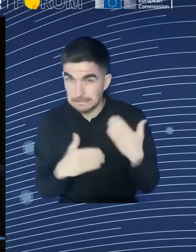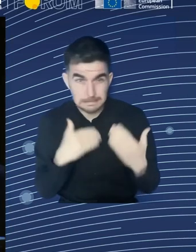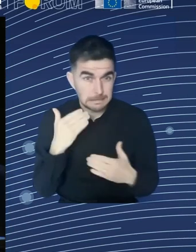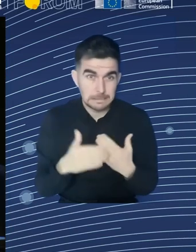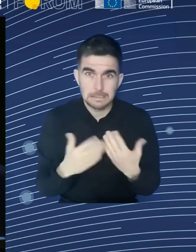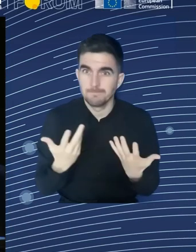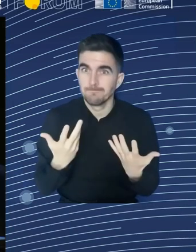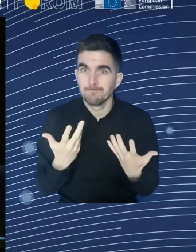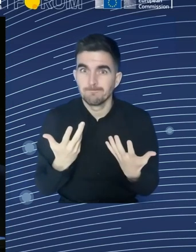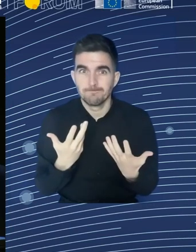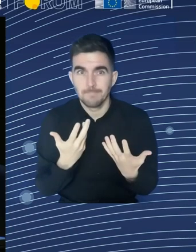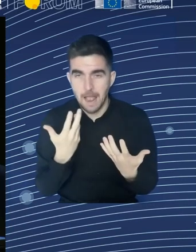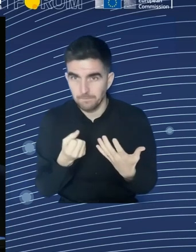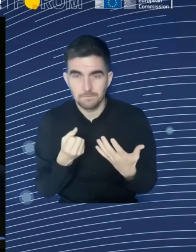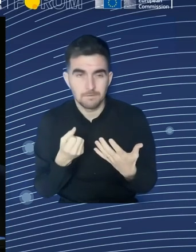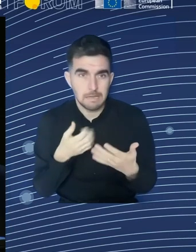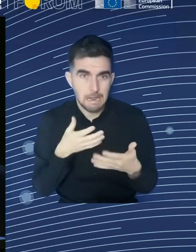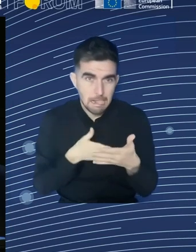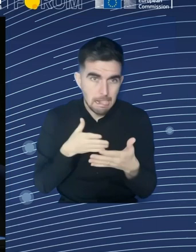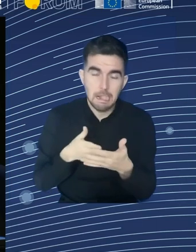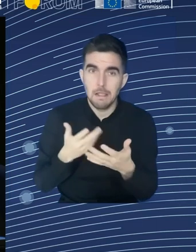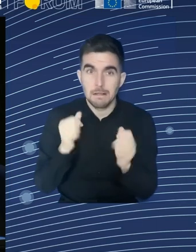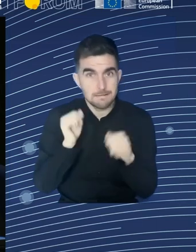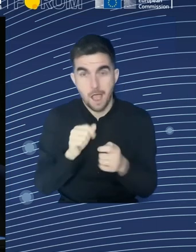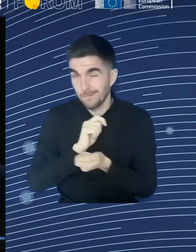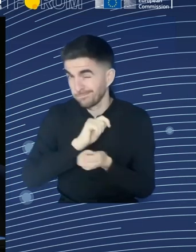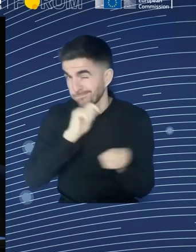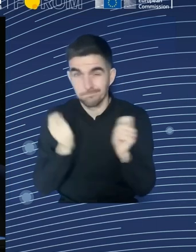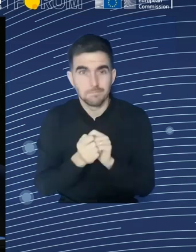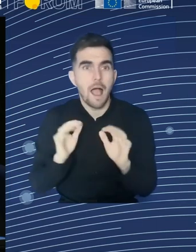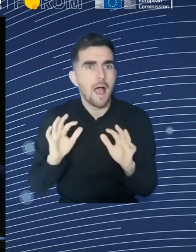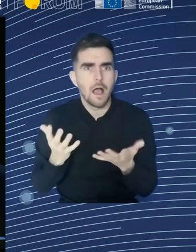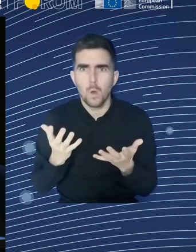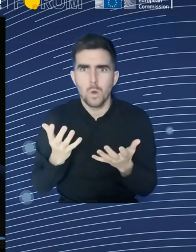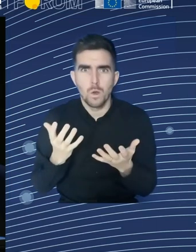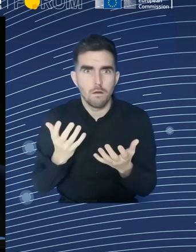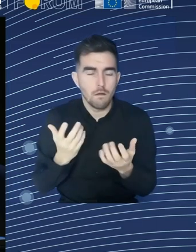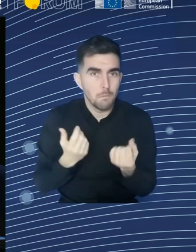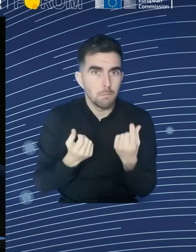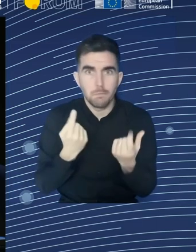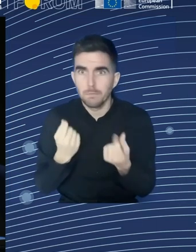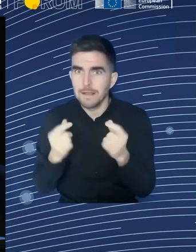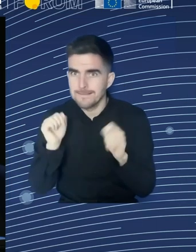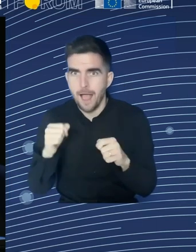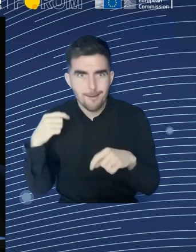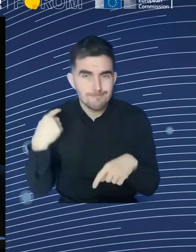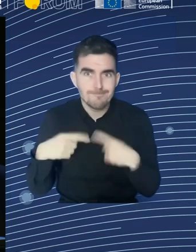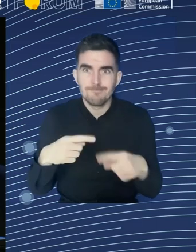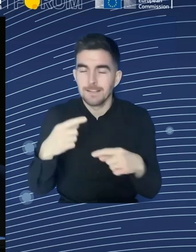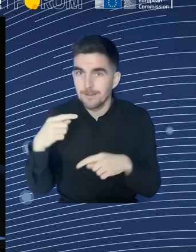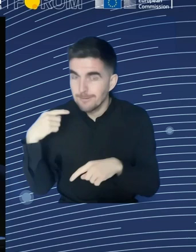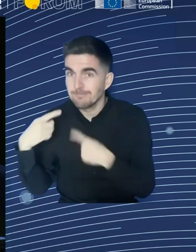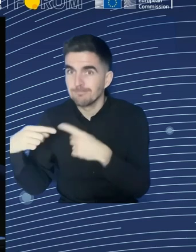Thank you. There's a couple of questions here. I'll put them together on workplace. Agnieszka, perhaps you could